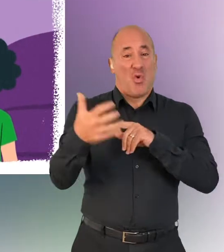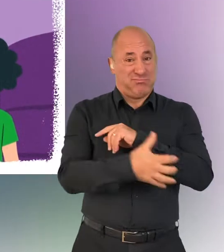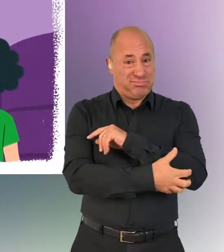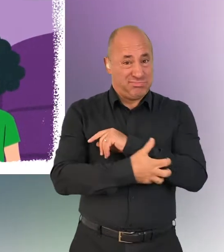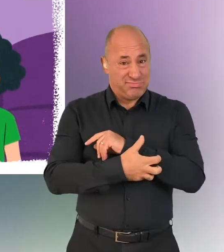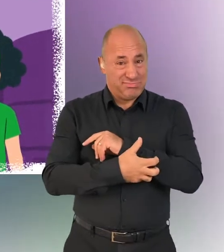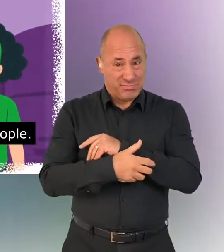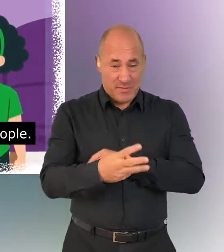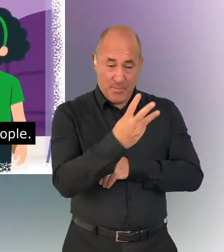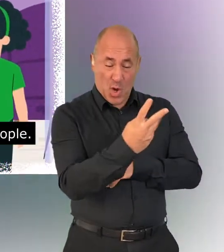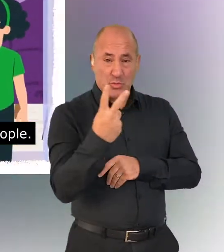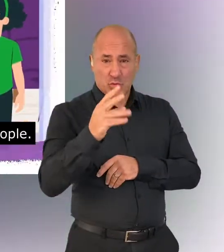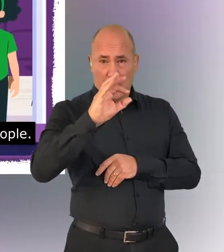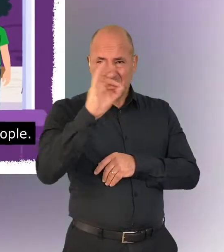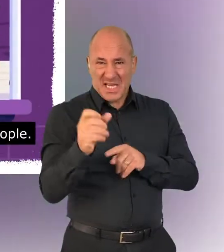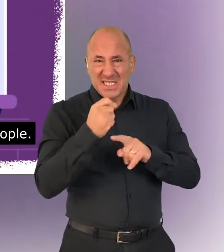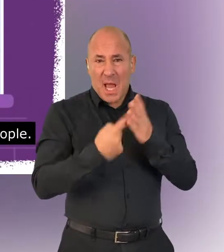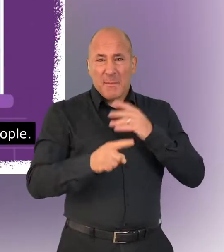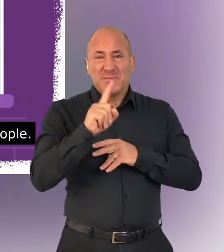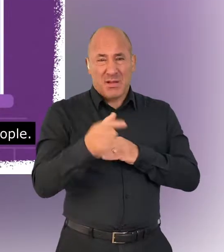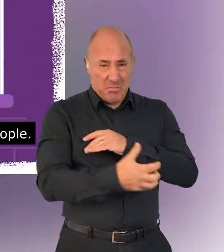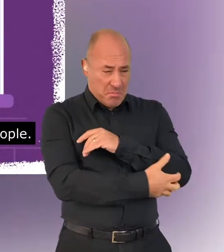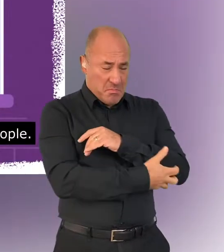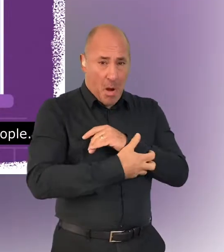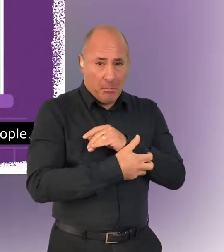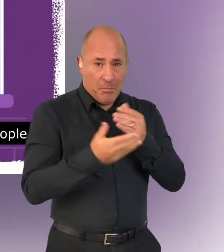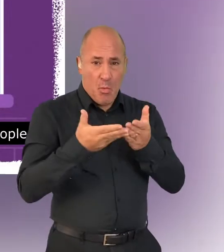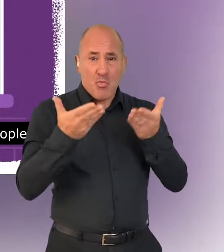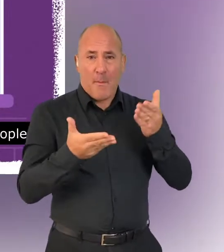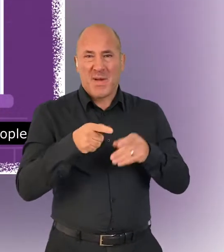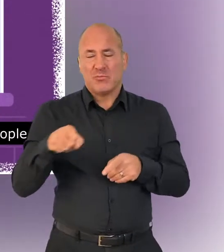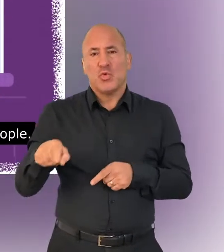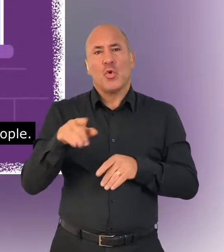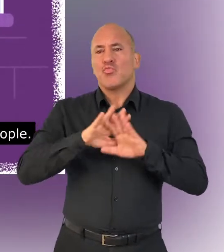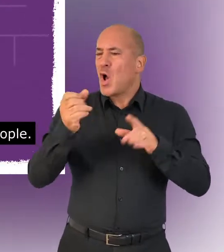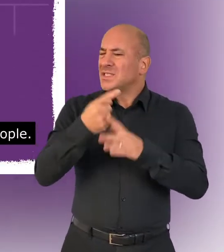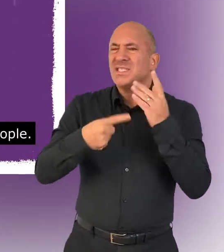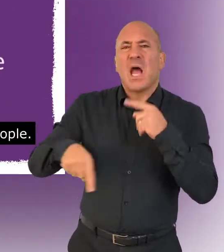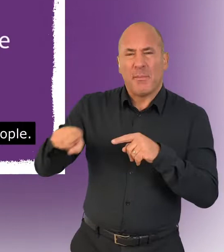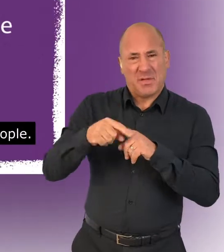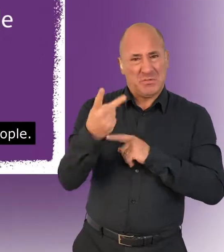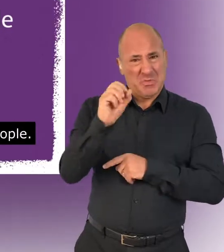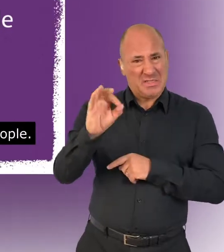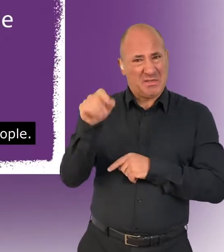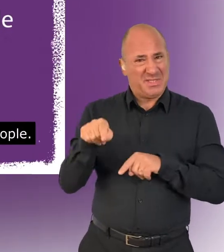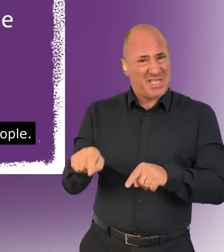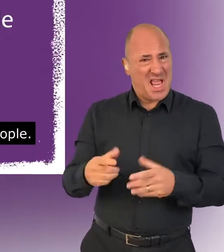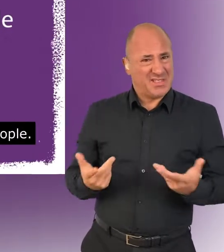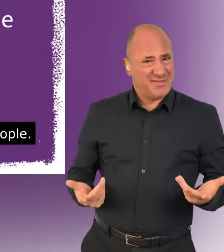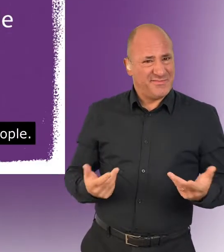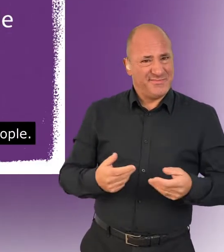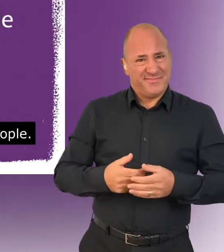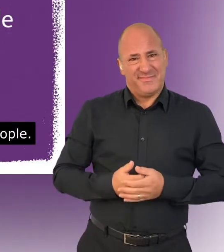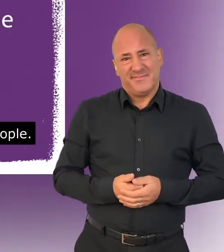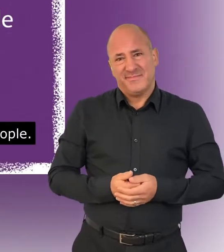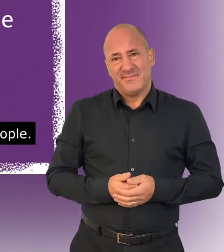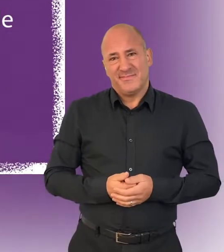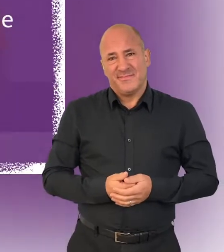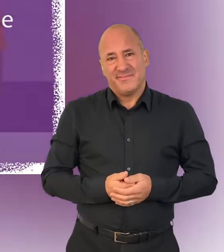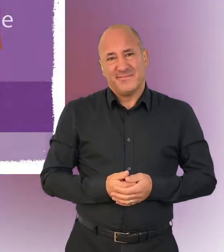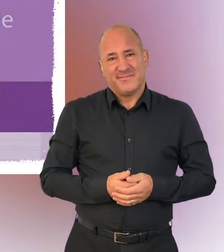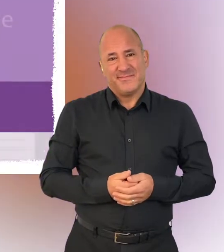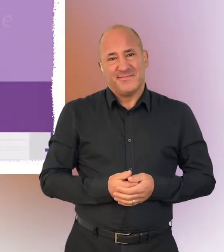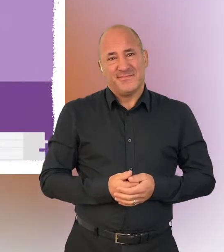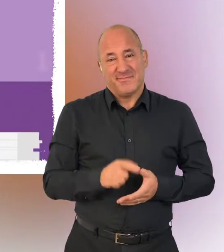poverty. 32% of disabled people live in poverty compared to just 20% of non-disabled people.